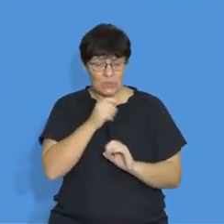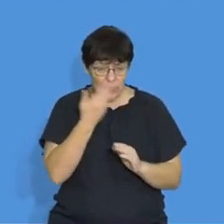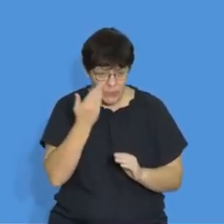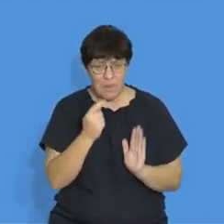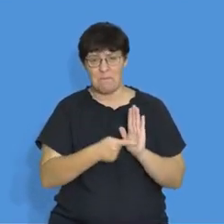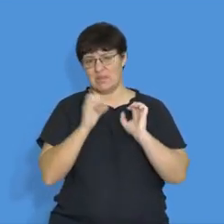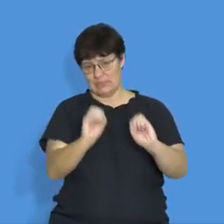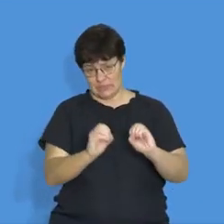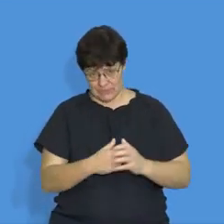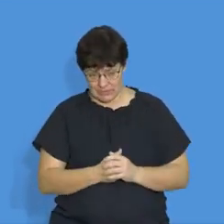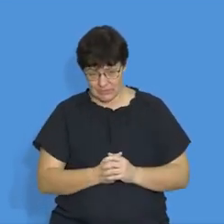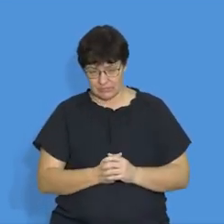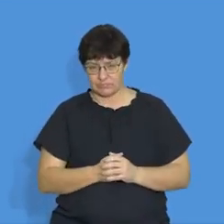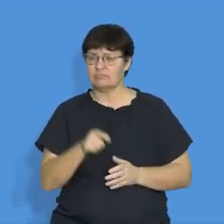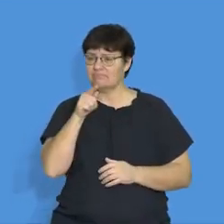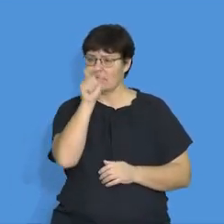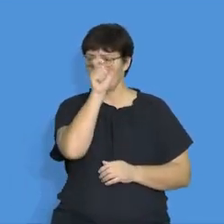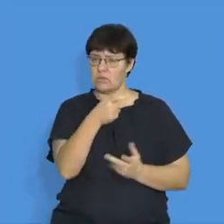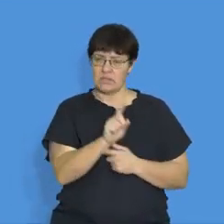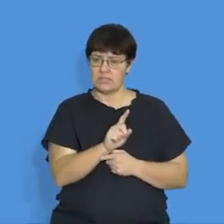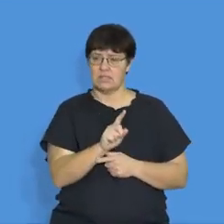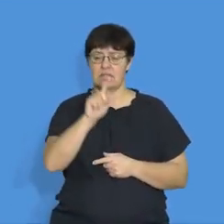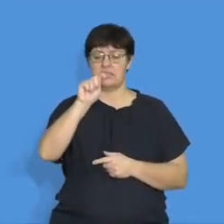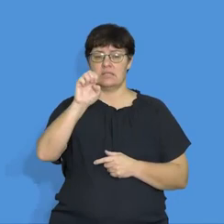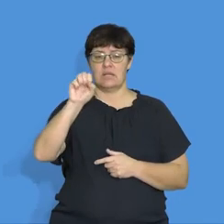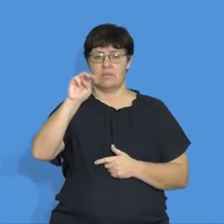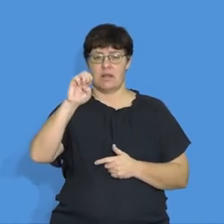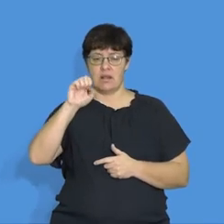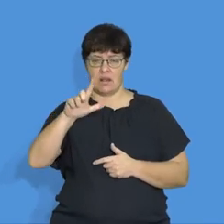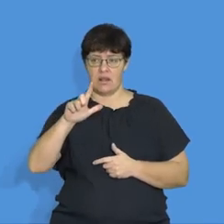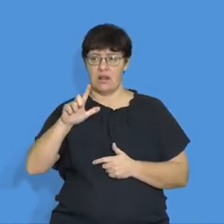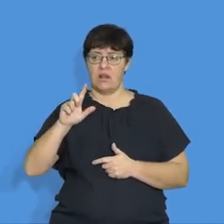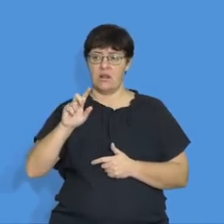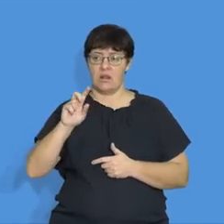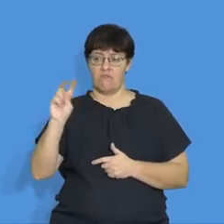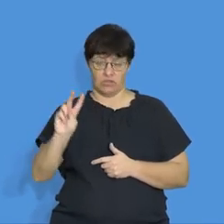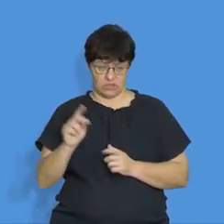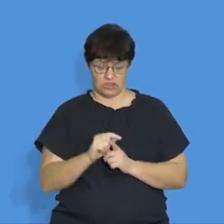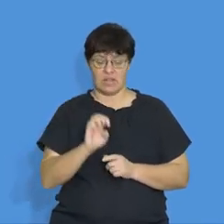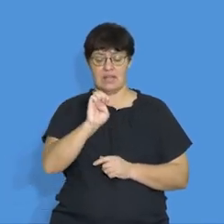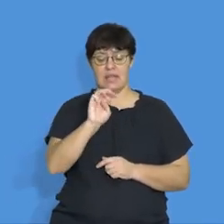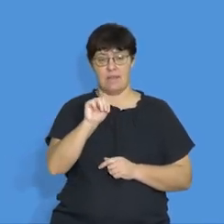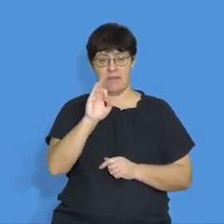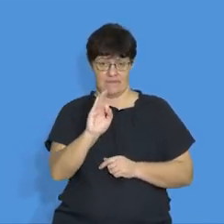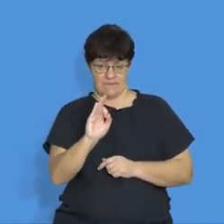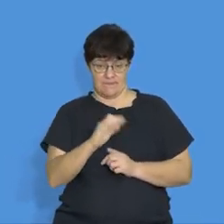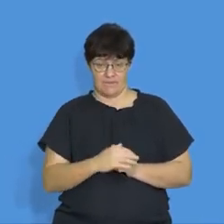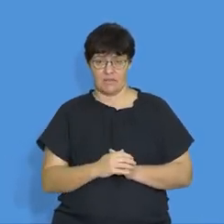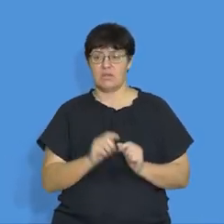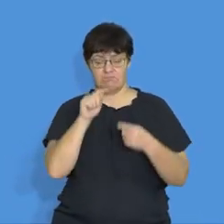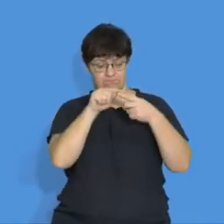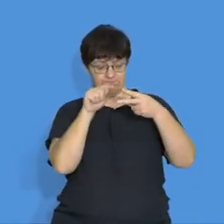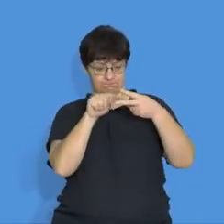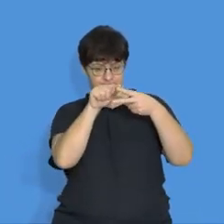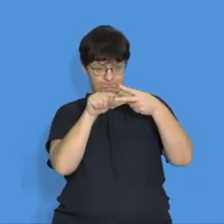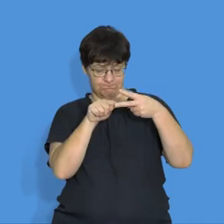keywords? The keywords that we would use a lot would be terminal voltage, okay, as well as EMF. So these are the two key